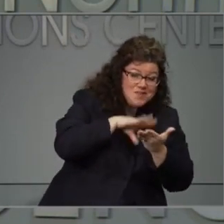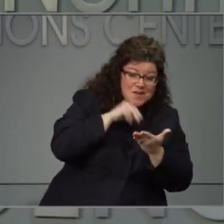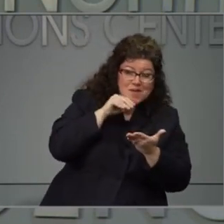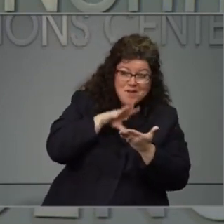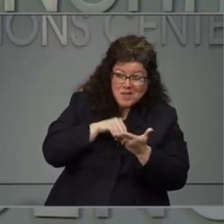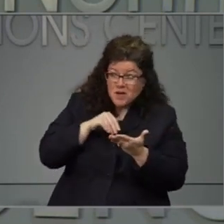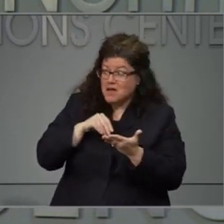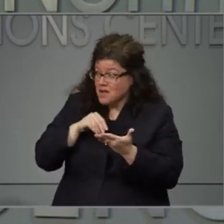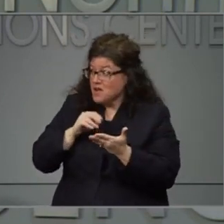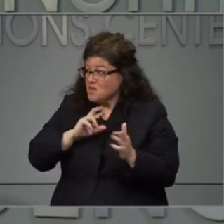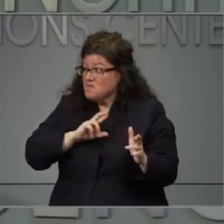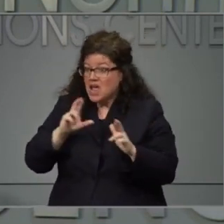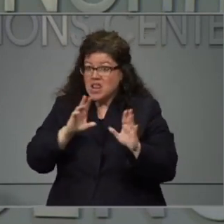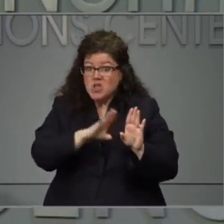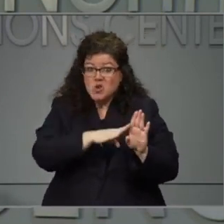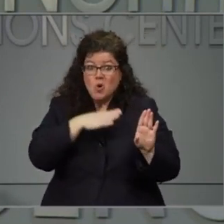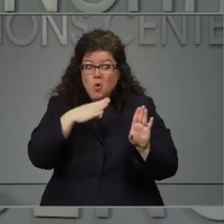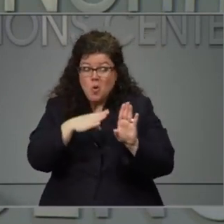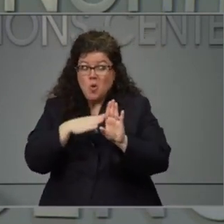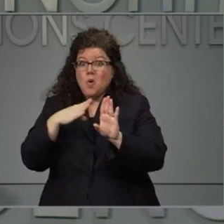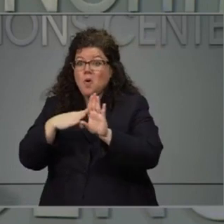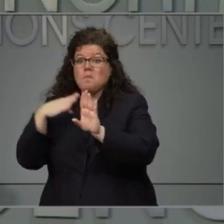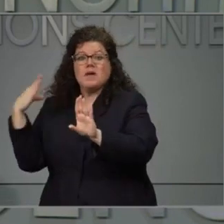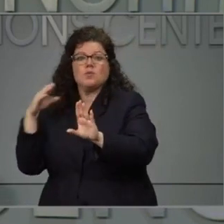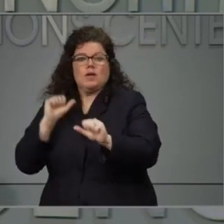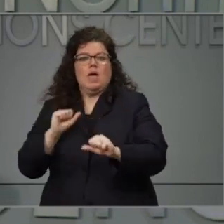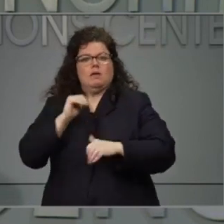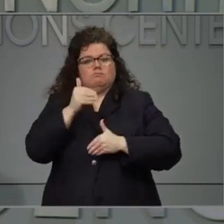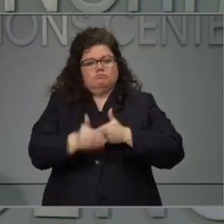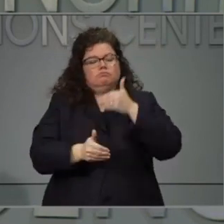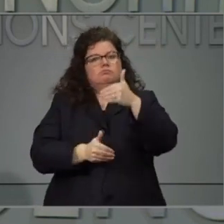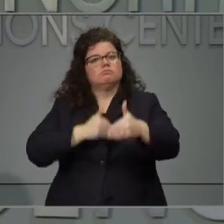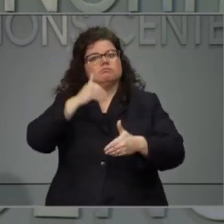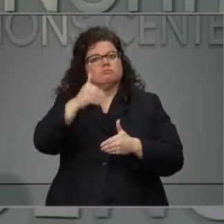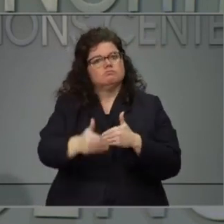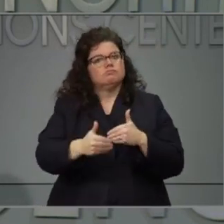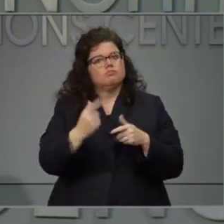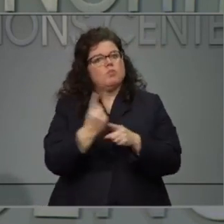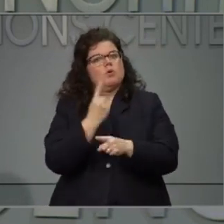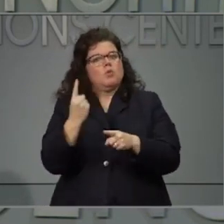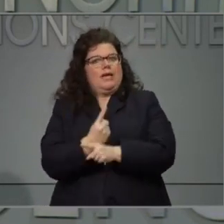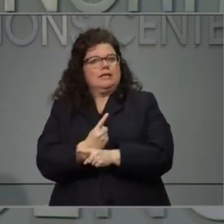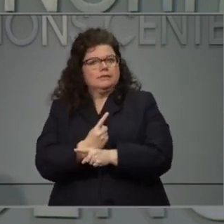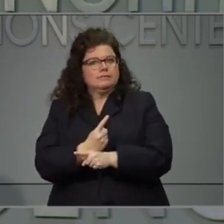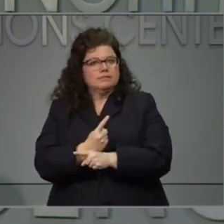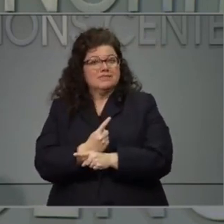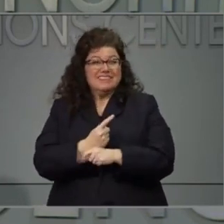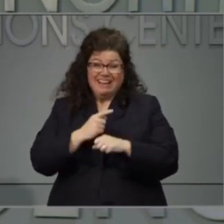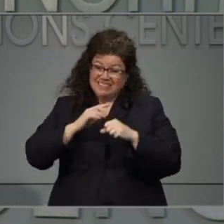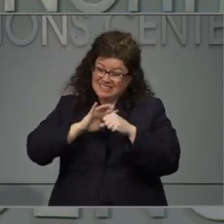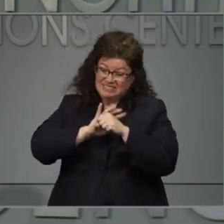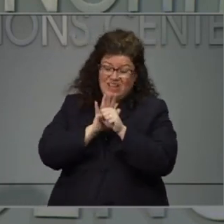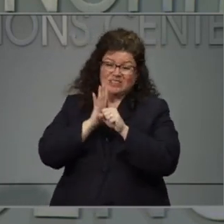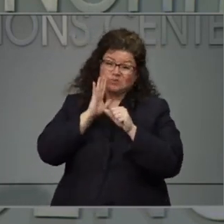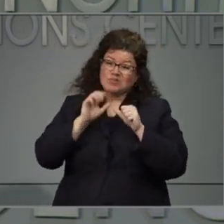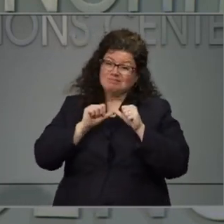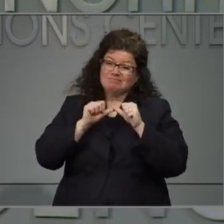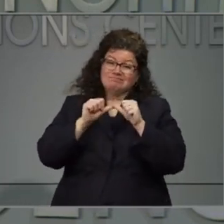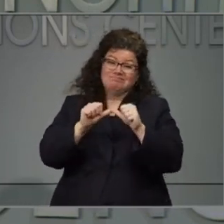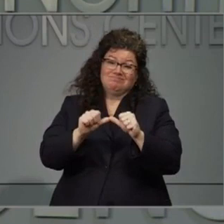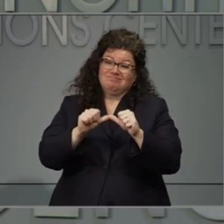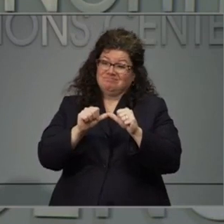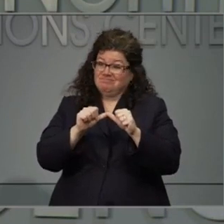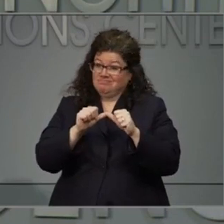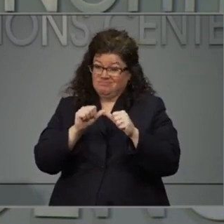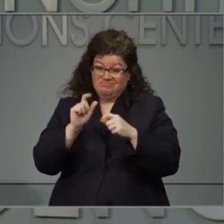back up more, we can do it the right way because we got to know this virus is going to be with us for a while, at